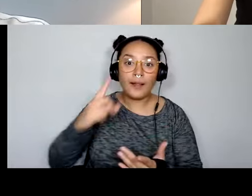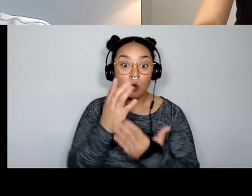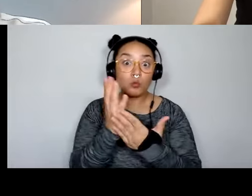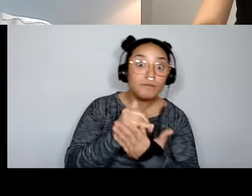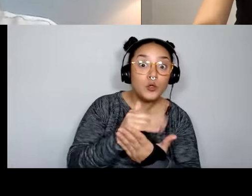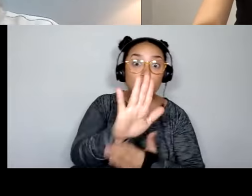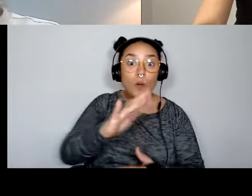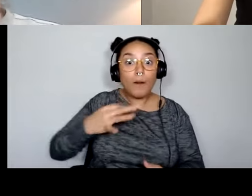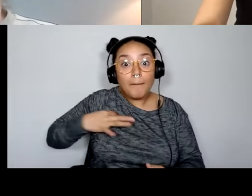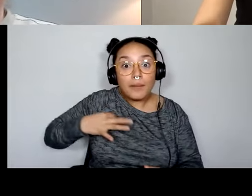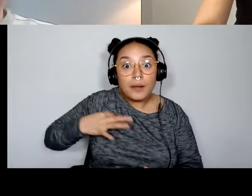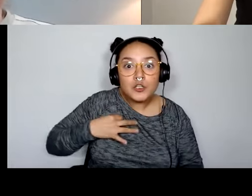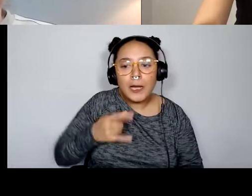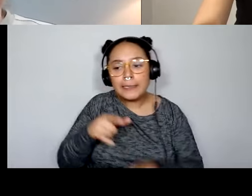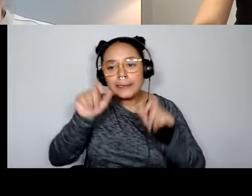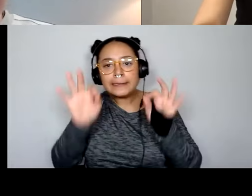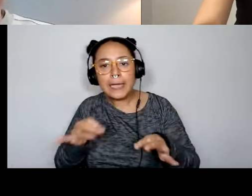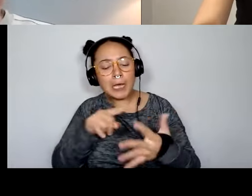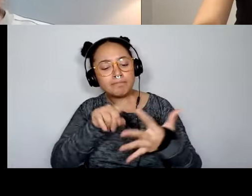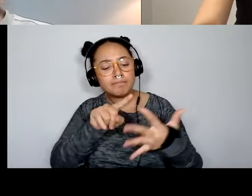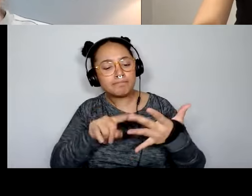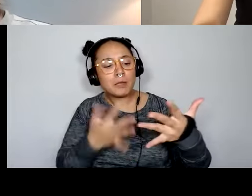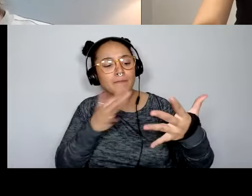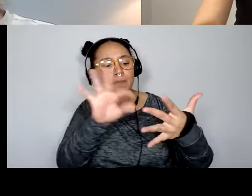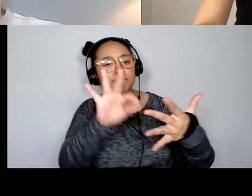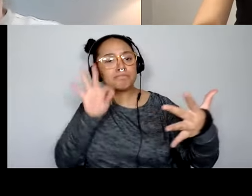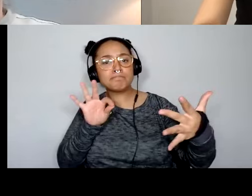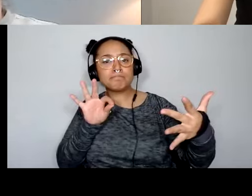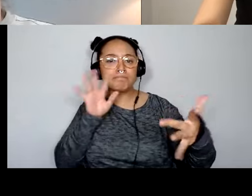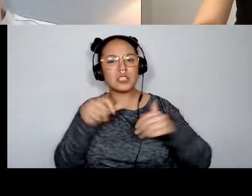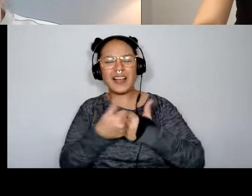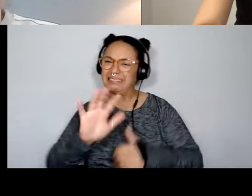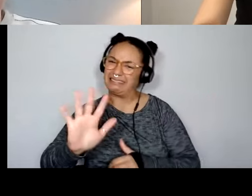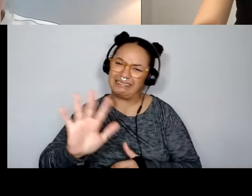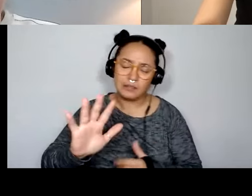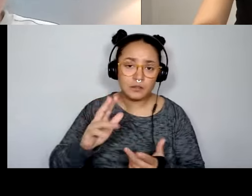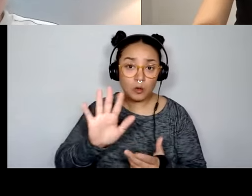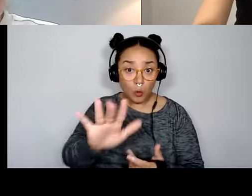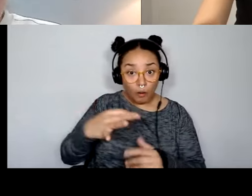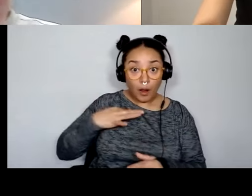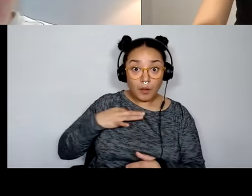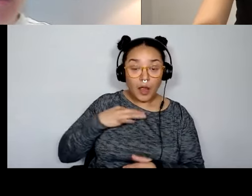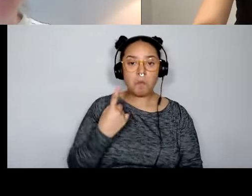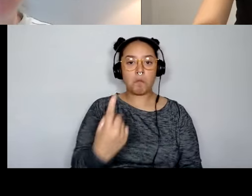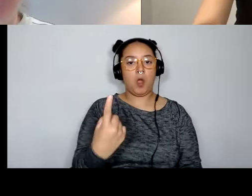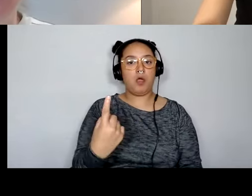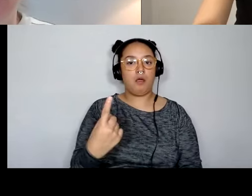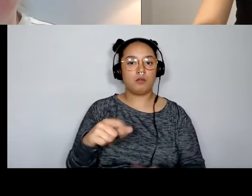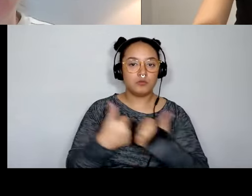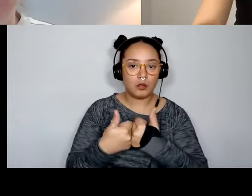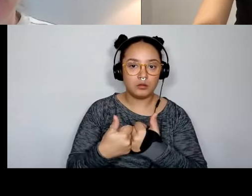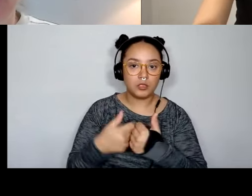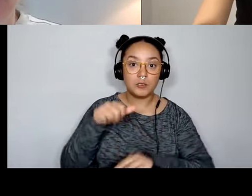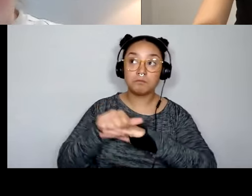application. So if you don't have a clear challenge that you're putting forward in your application, they're not,